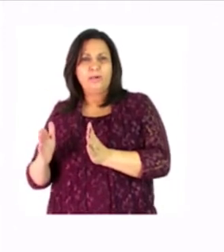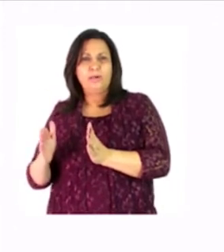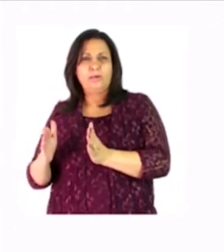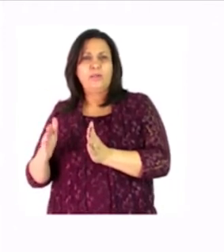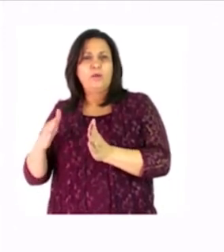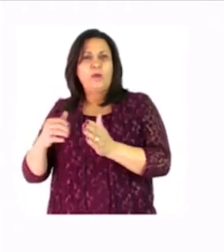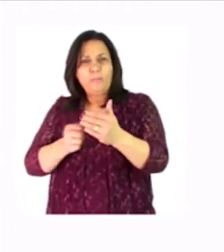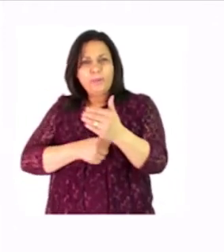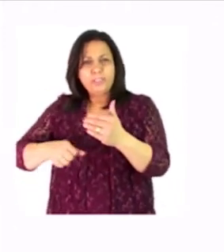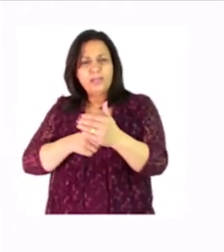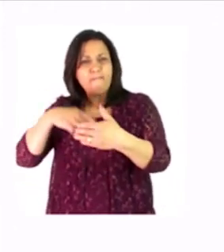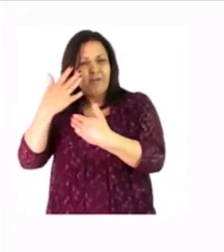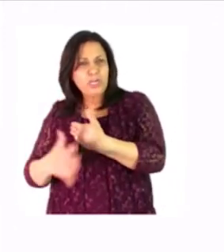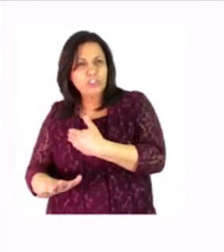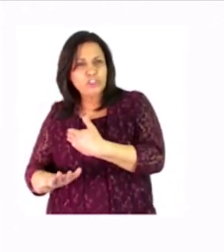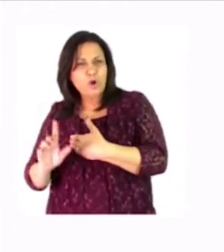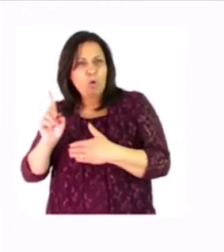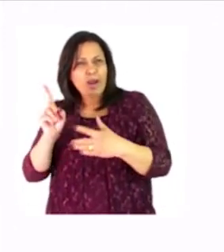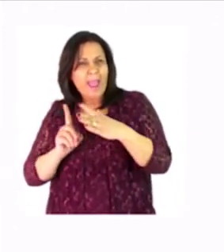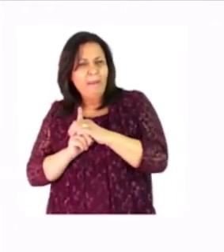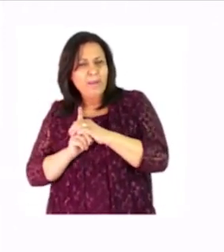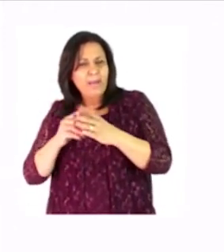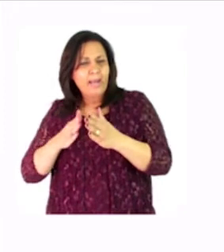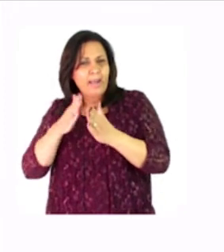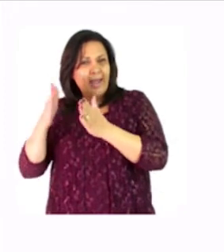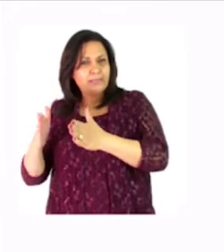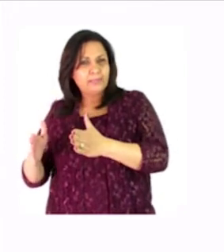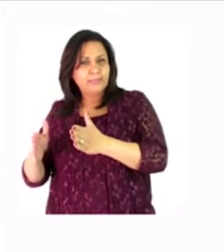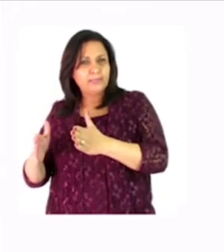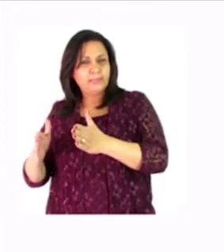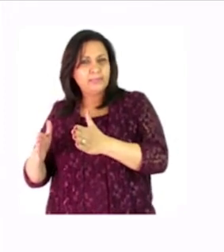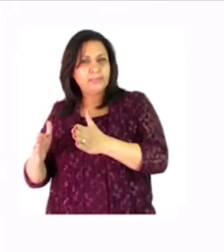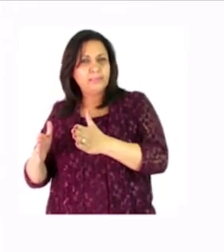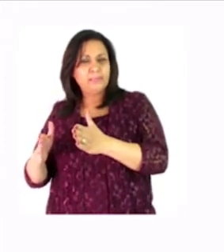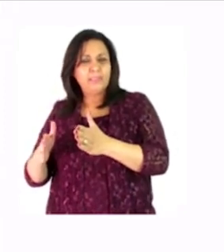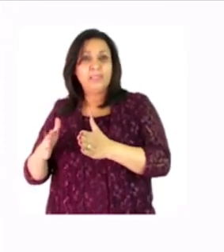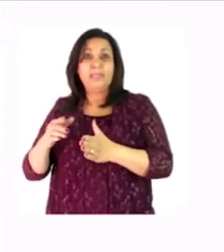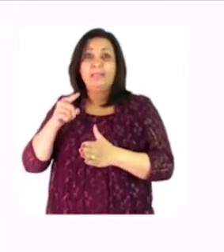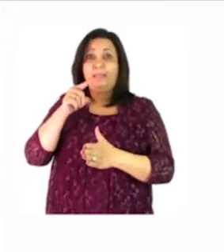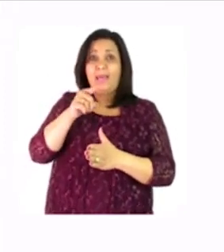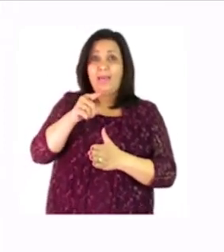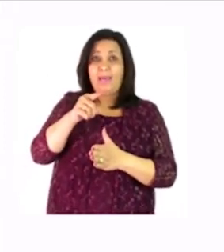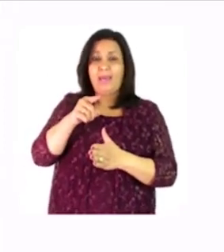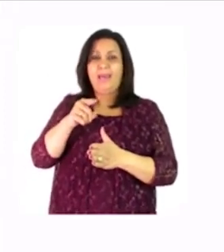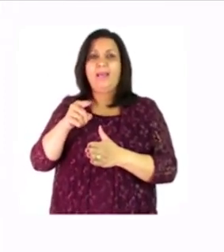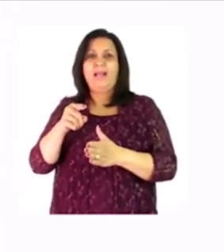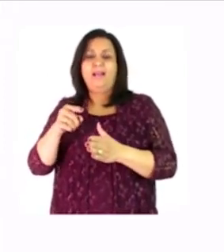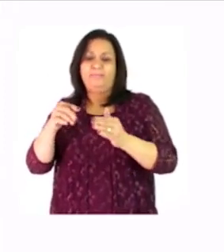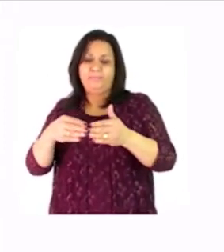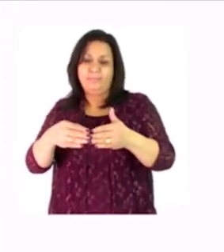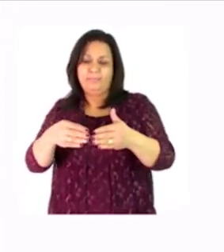what happens next we need to cut out the cookies and place them